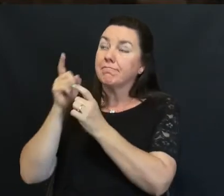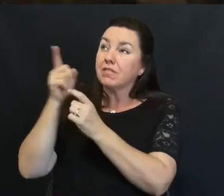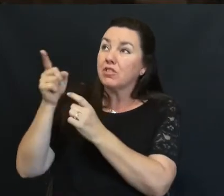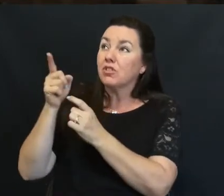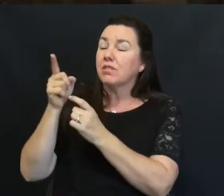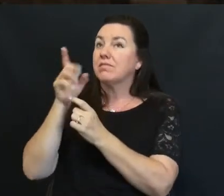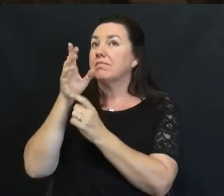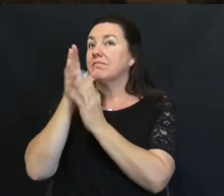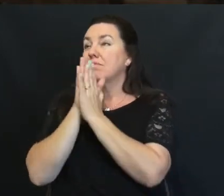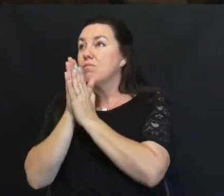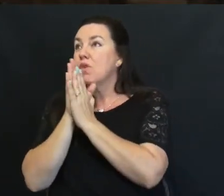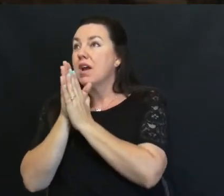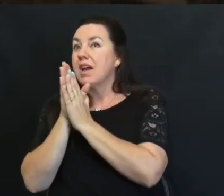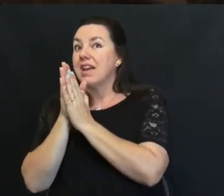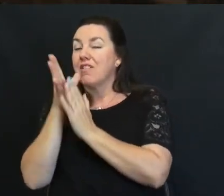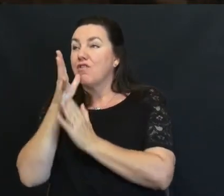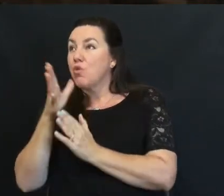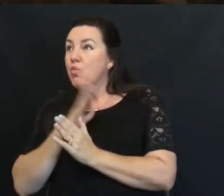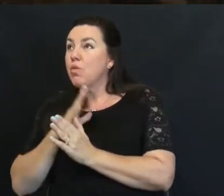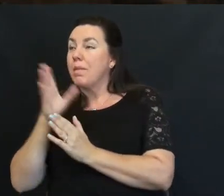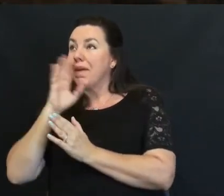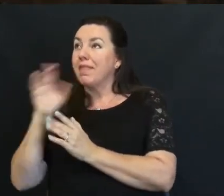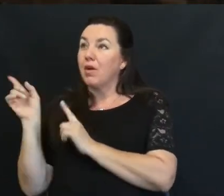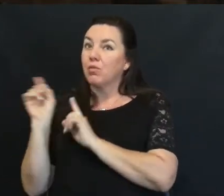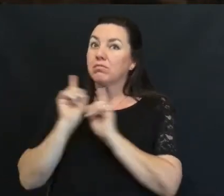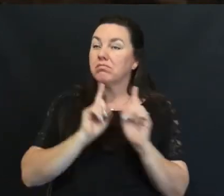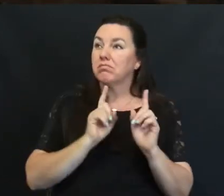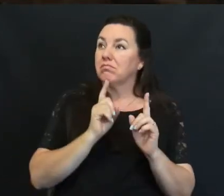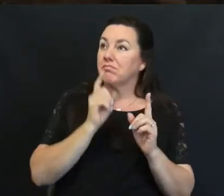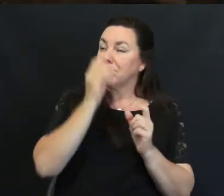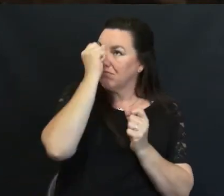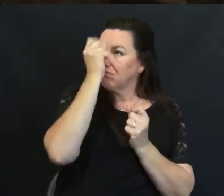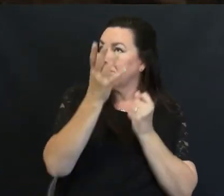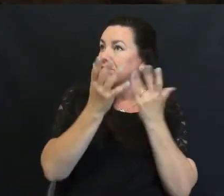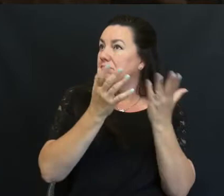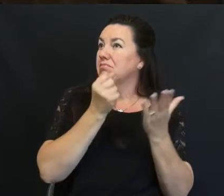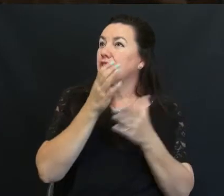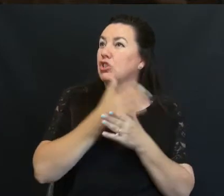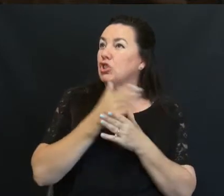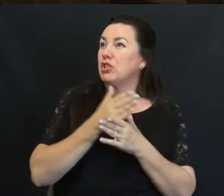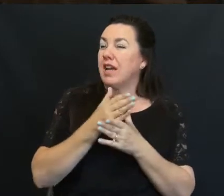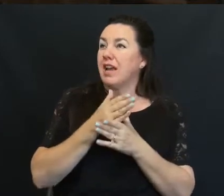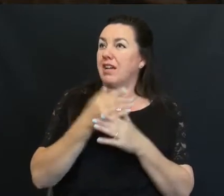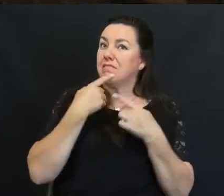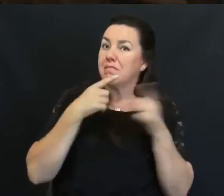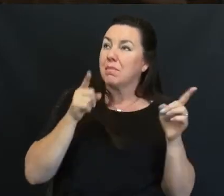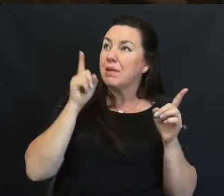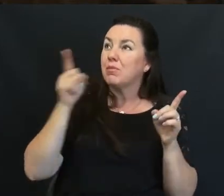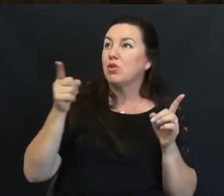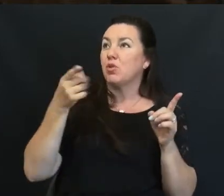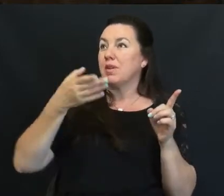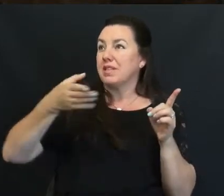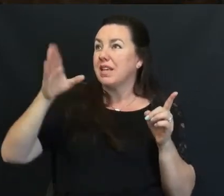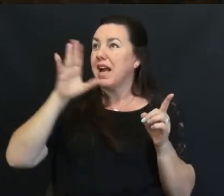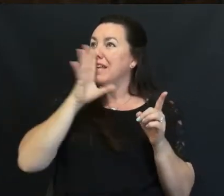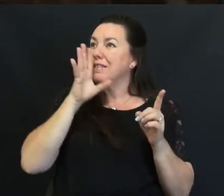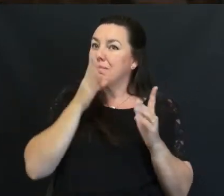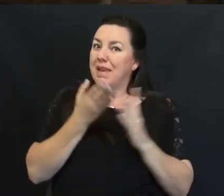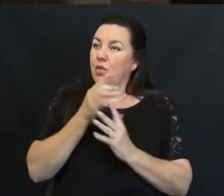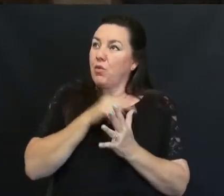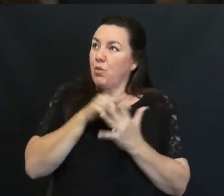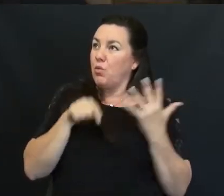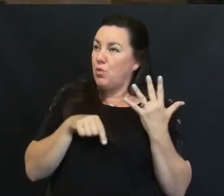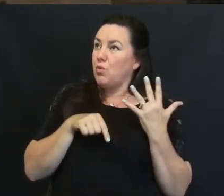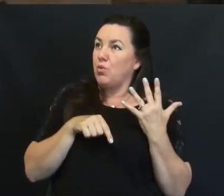speak through the women Who are coming to just boldly share and proclaim you as God And bring all